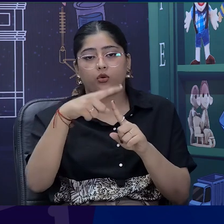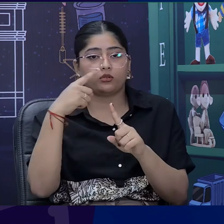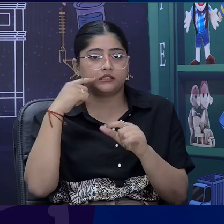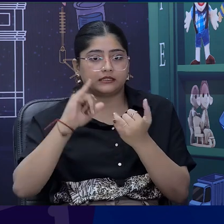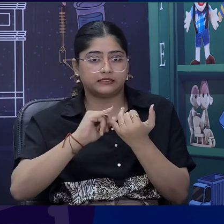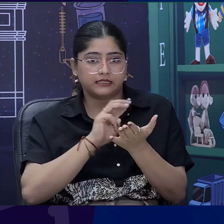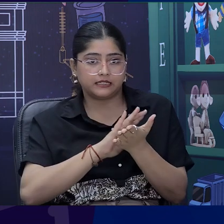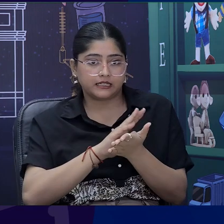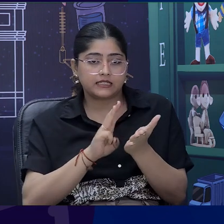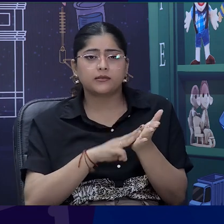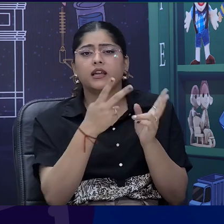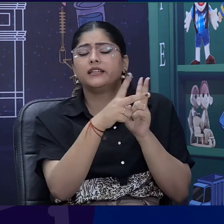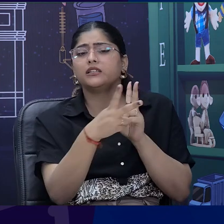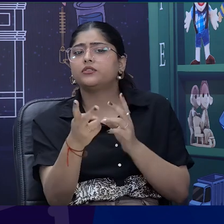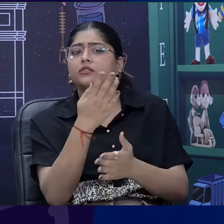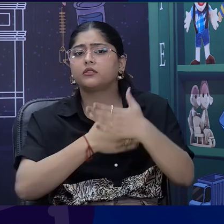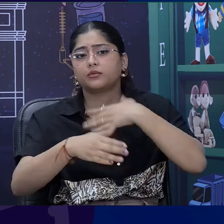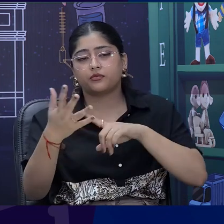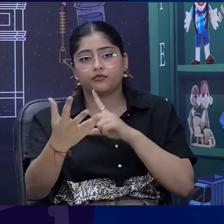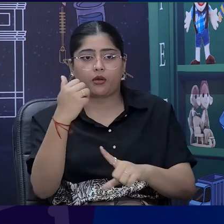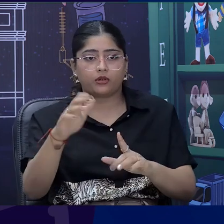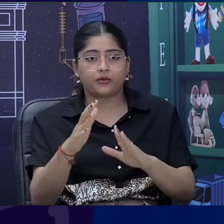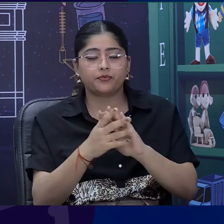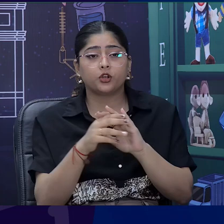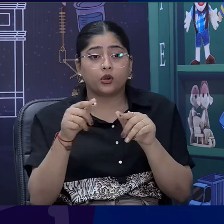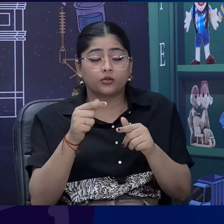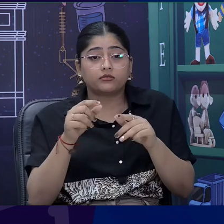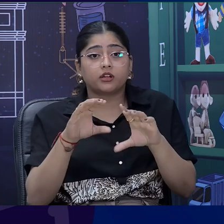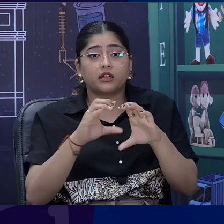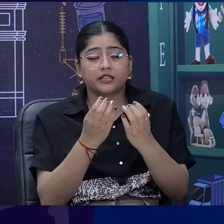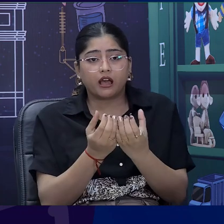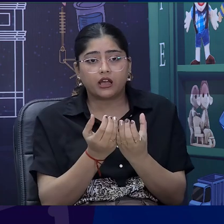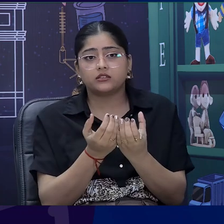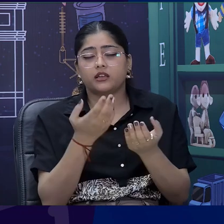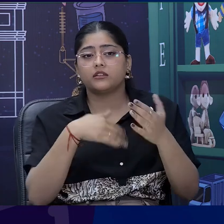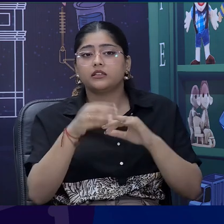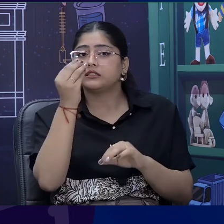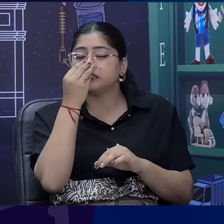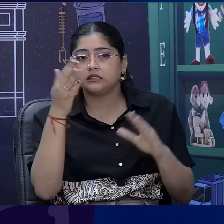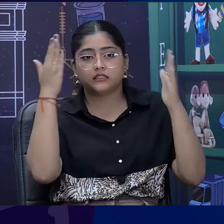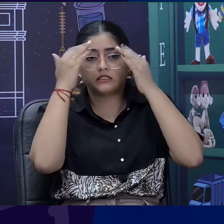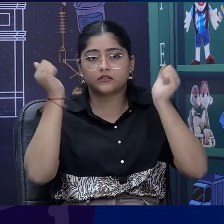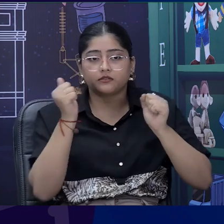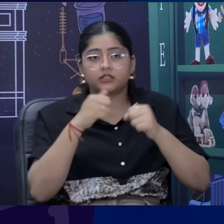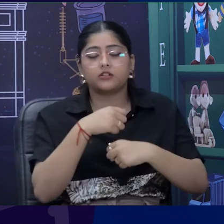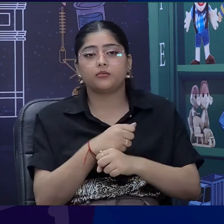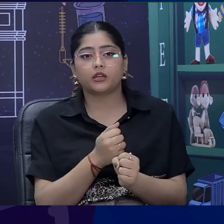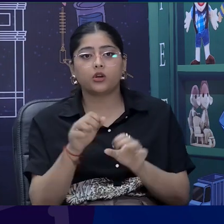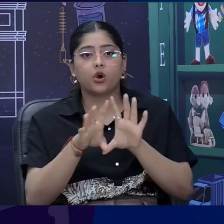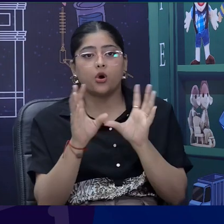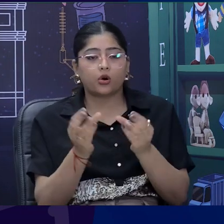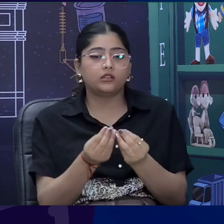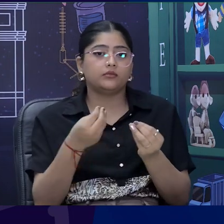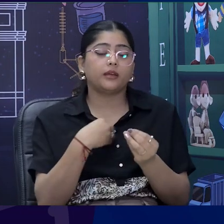disabilities. So, to make things easier and comfortable for them I have written them in the